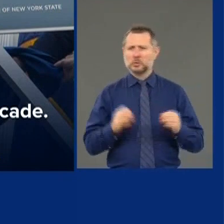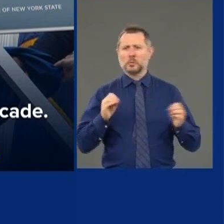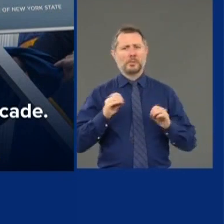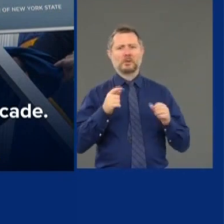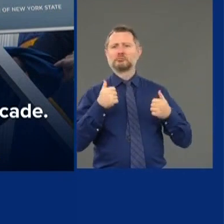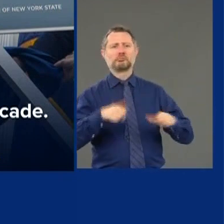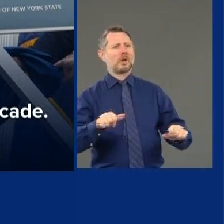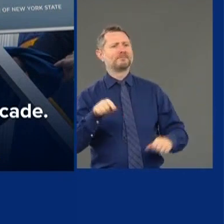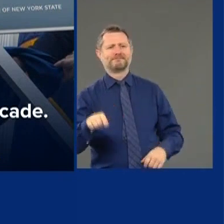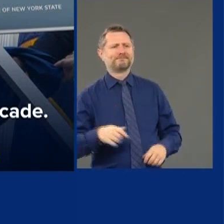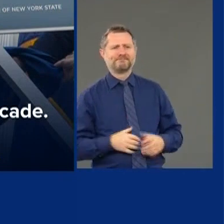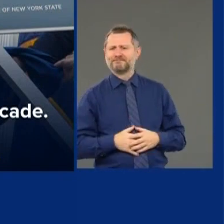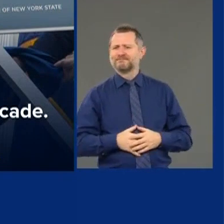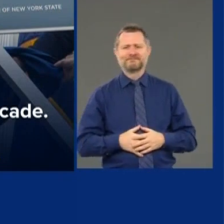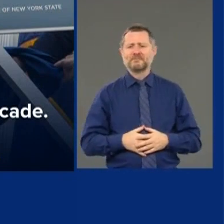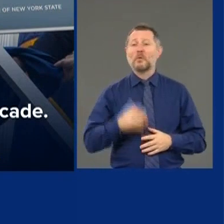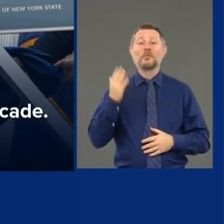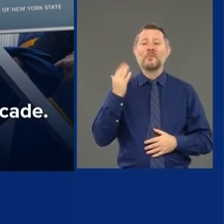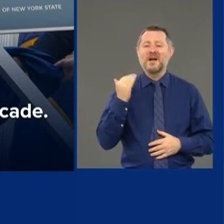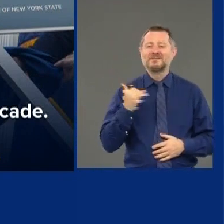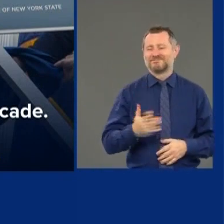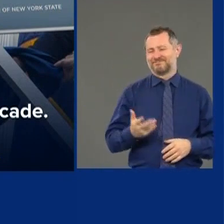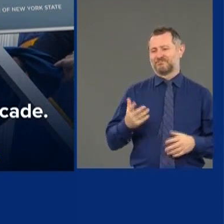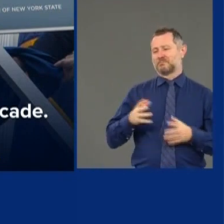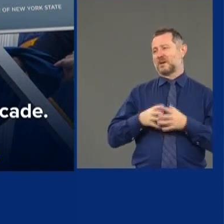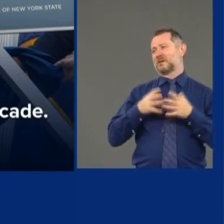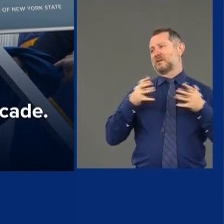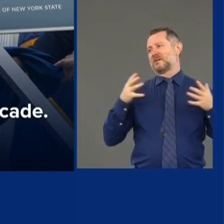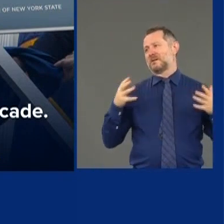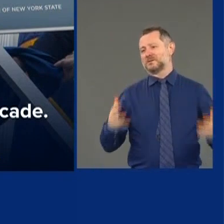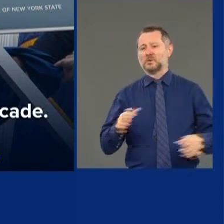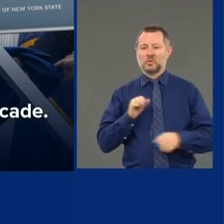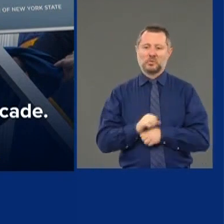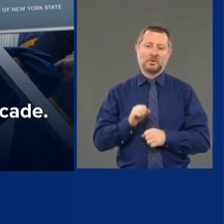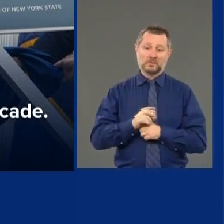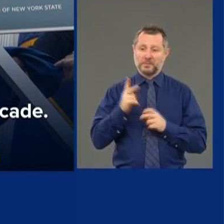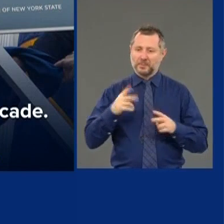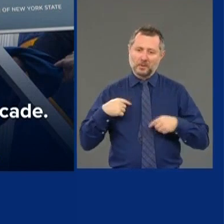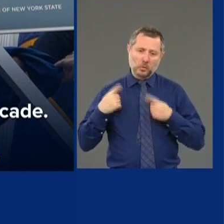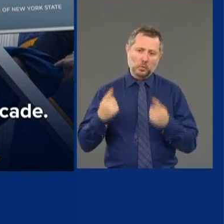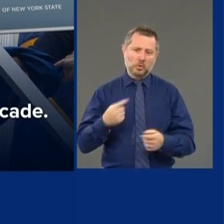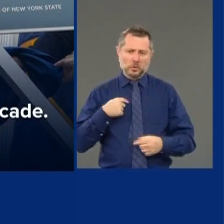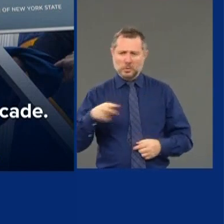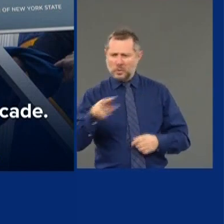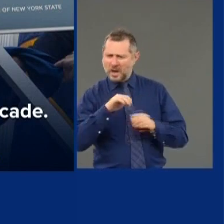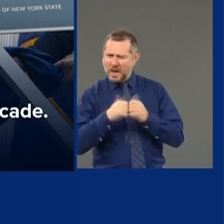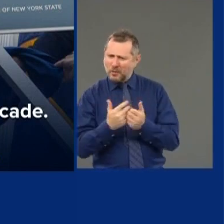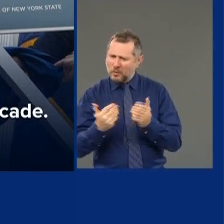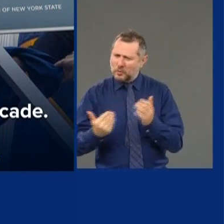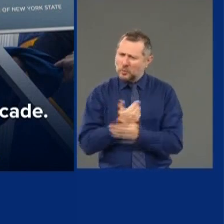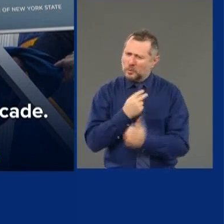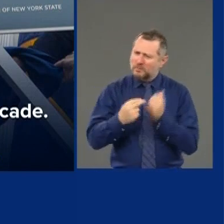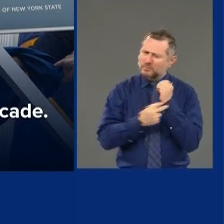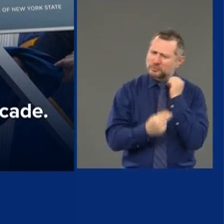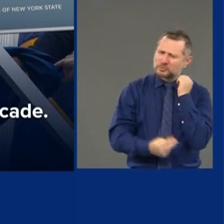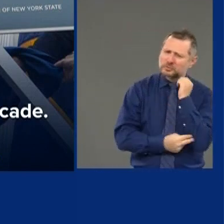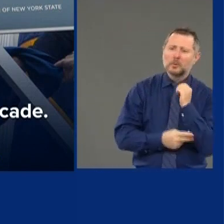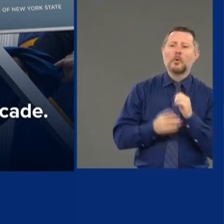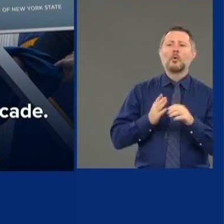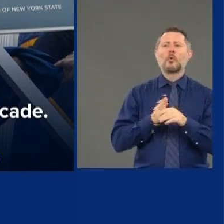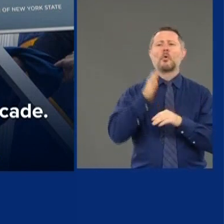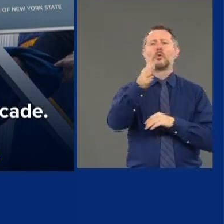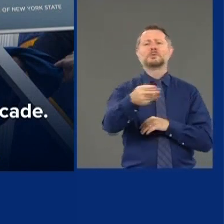Why? Because it's intimidating. It's intimidating. You're going to build a new bridge across the Hudson River?